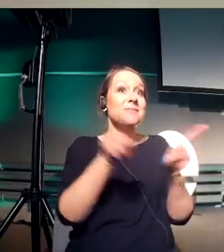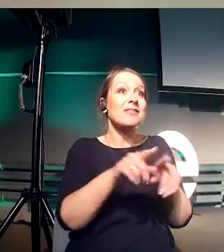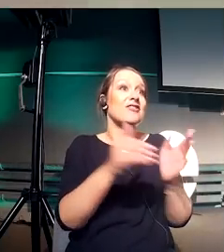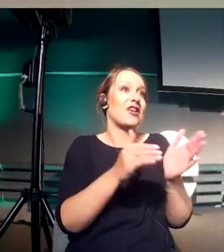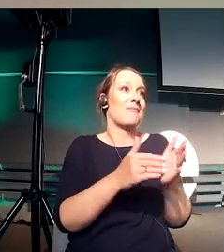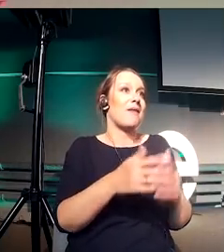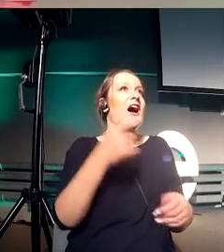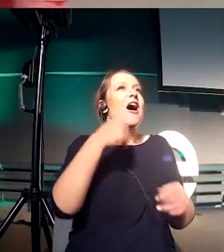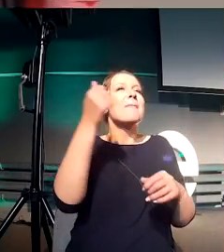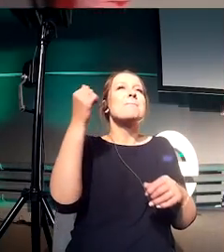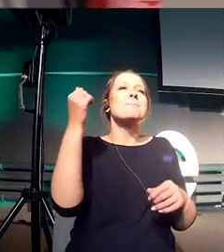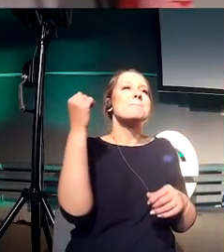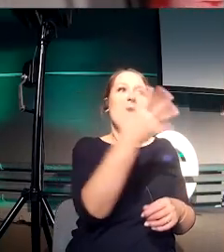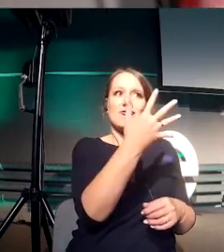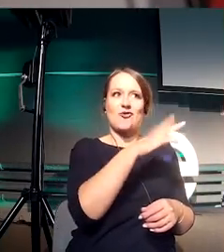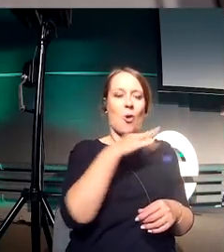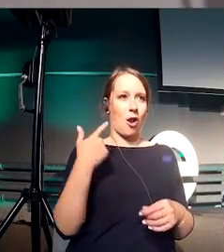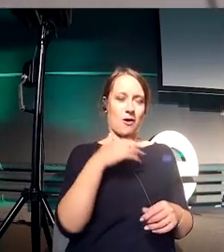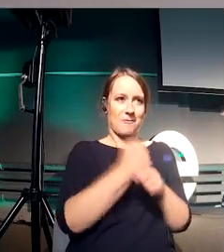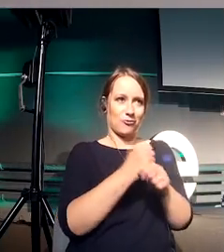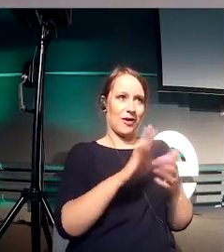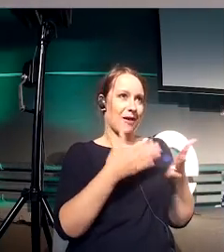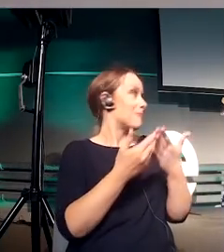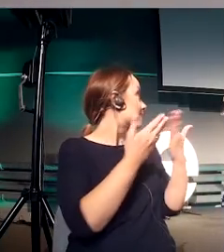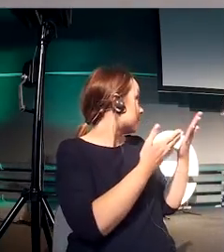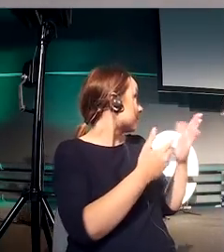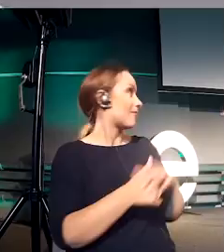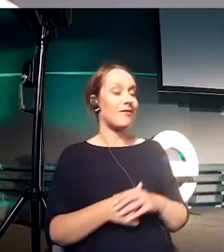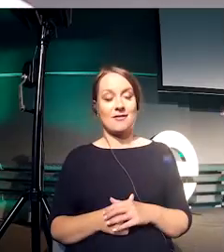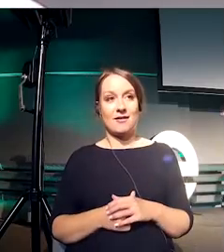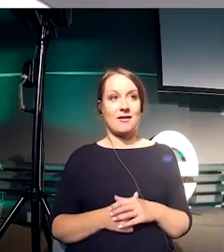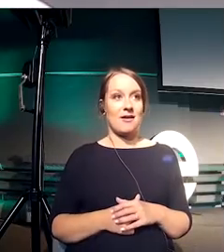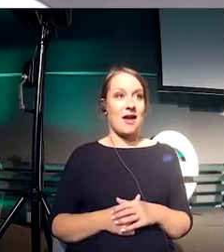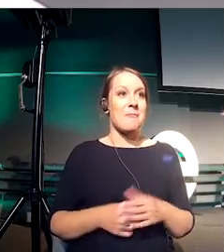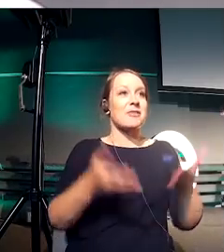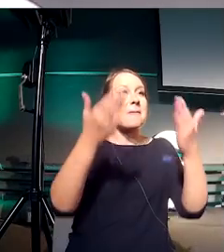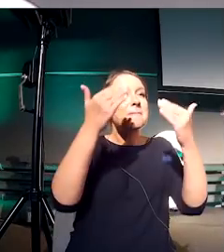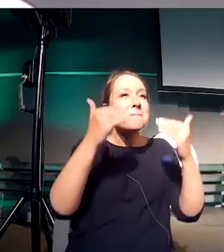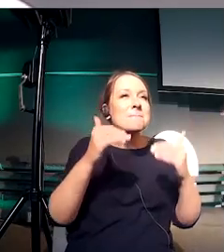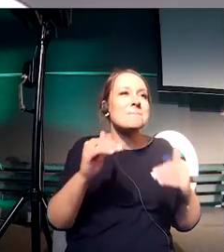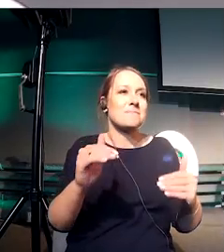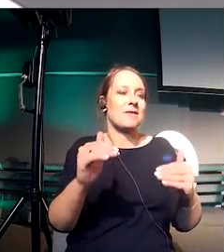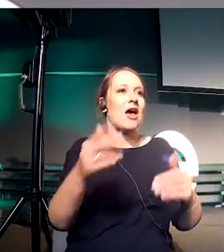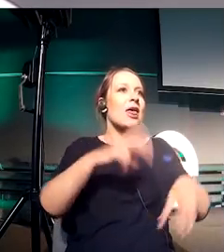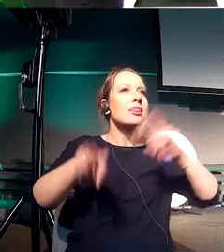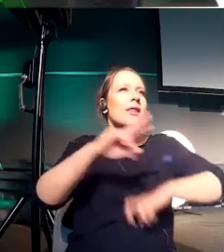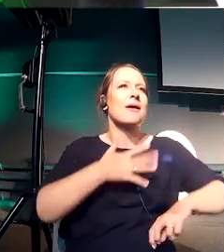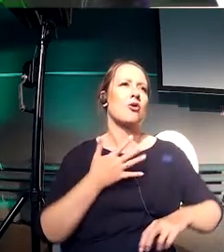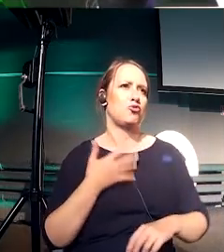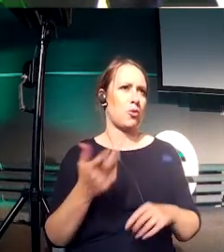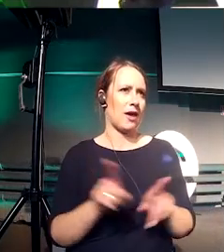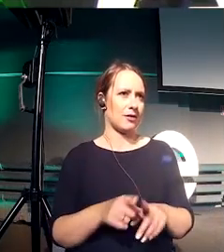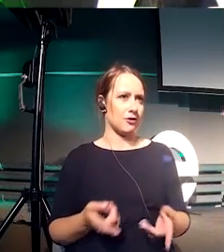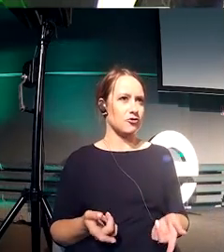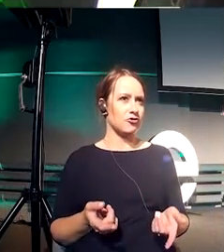colors that I choose are these, and again, it's dynamic. So depending on what color you're using, what is the different ratio